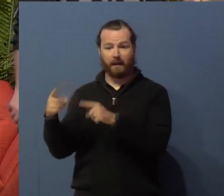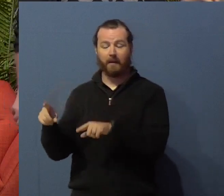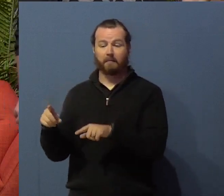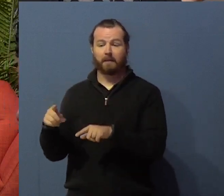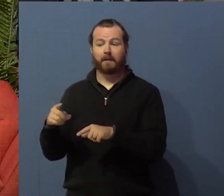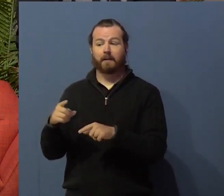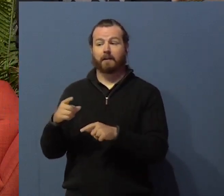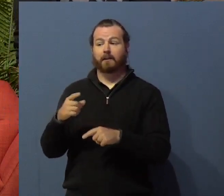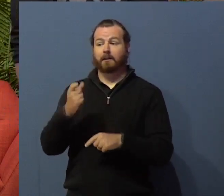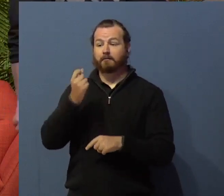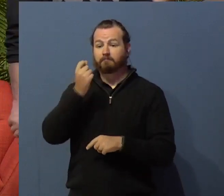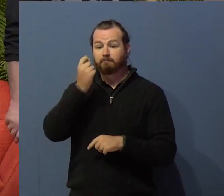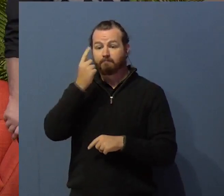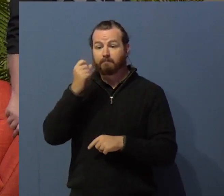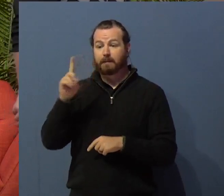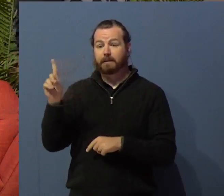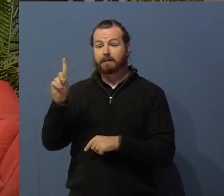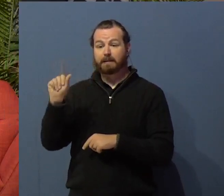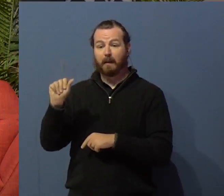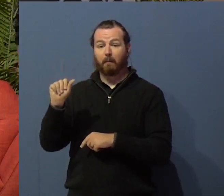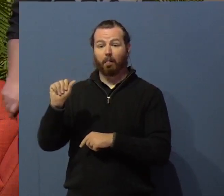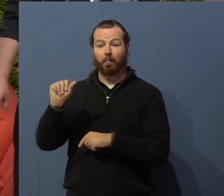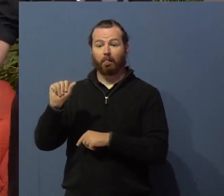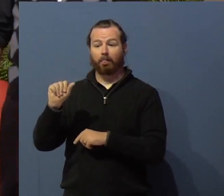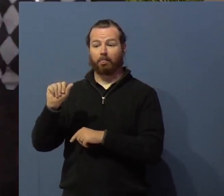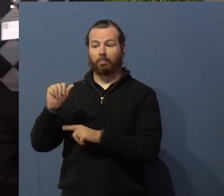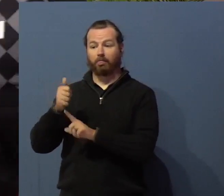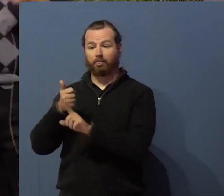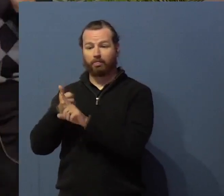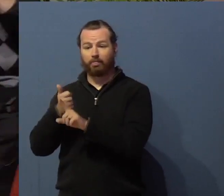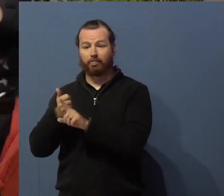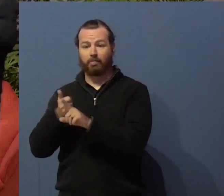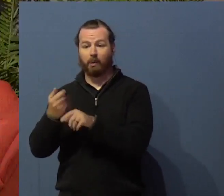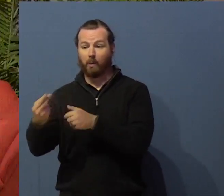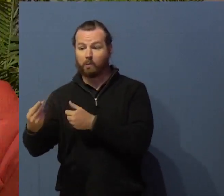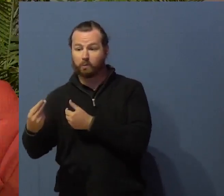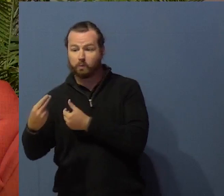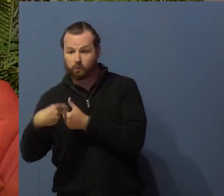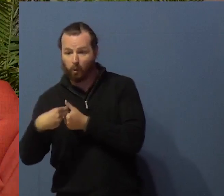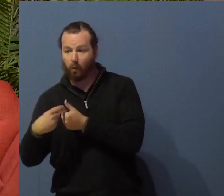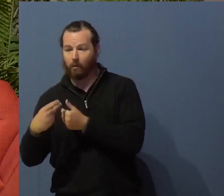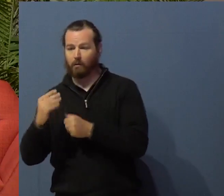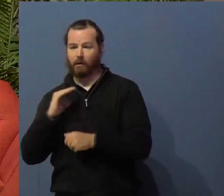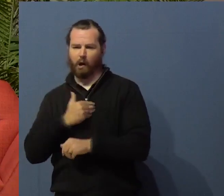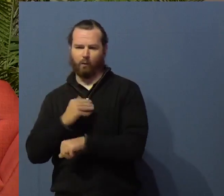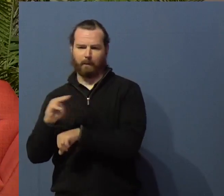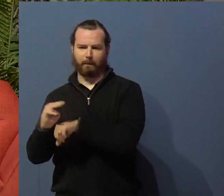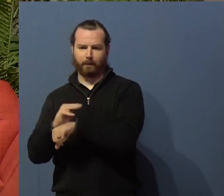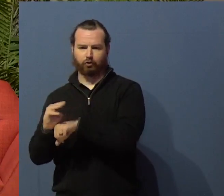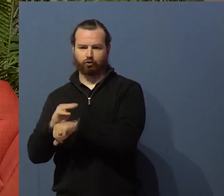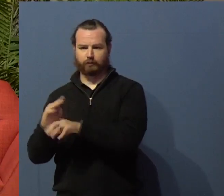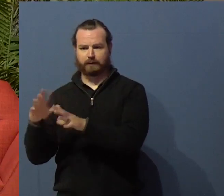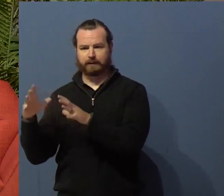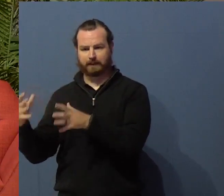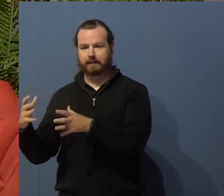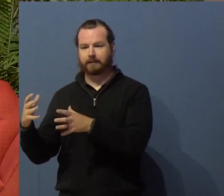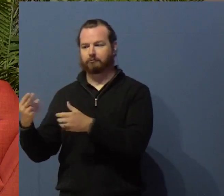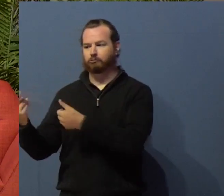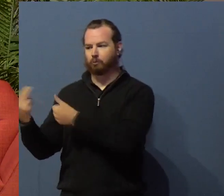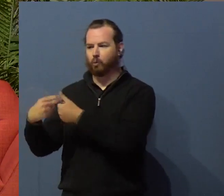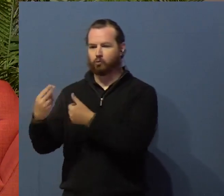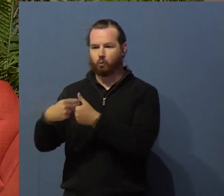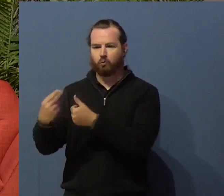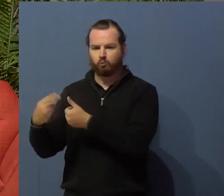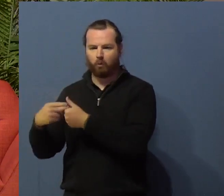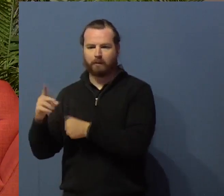disabilities or you have disabilities yourself. So we start the conversation off the same way I think Christ would